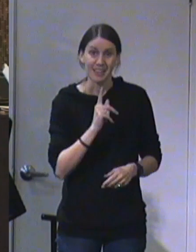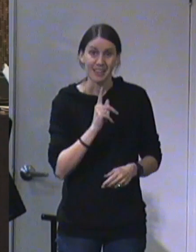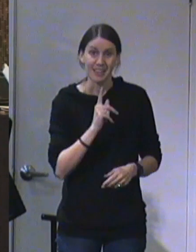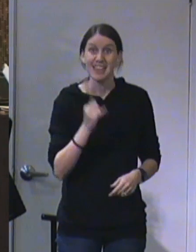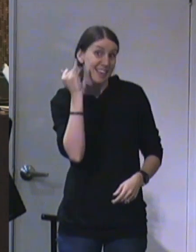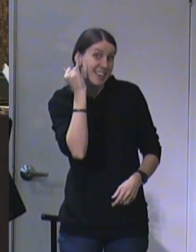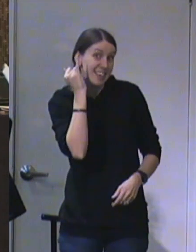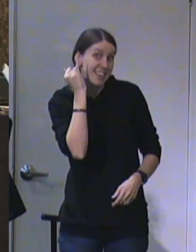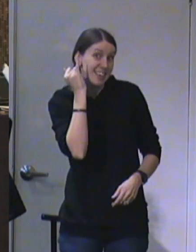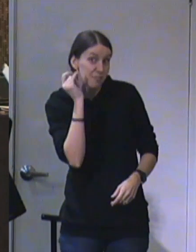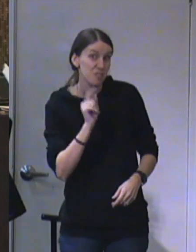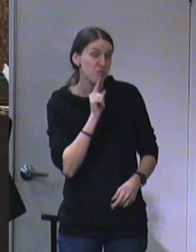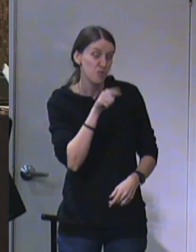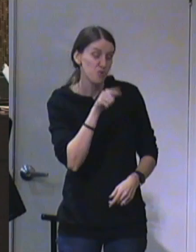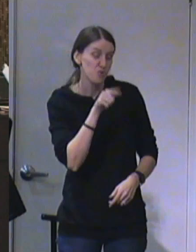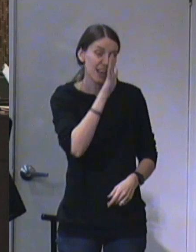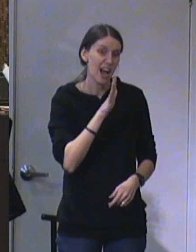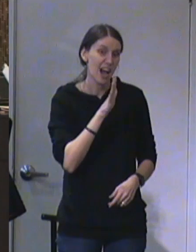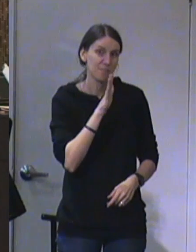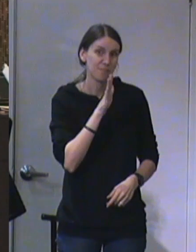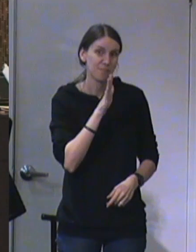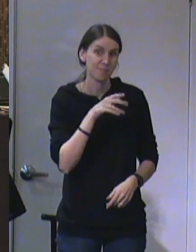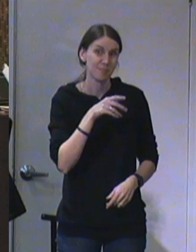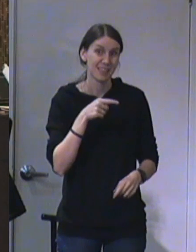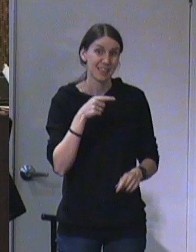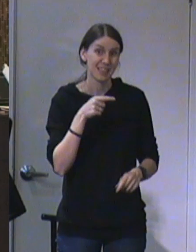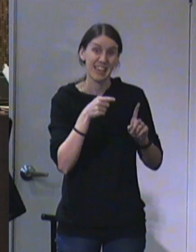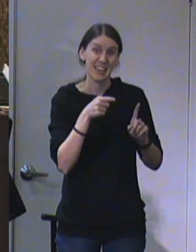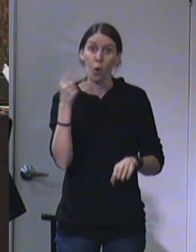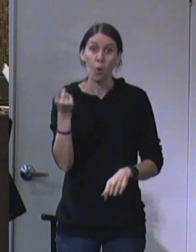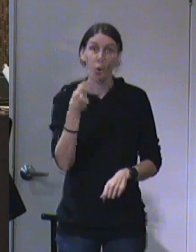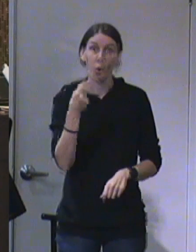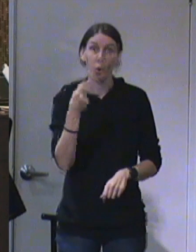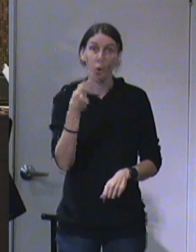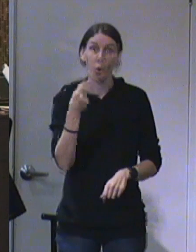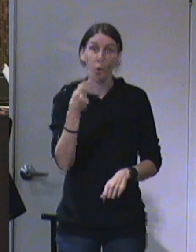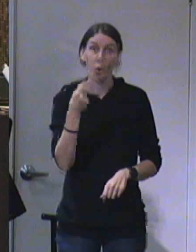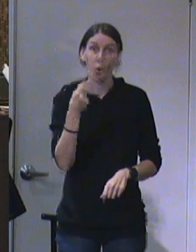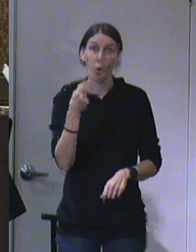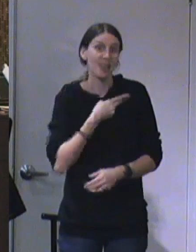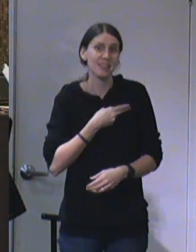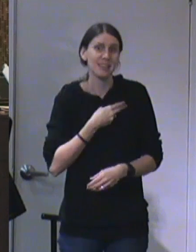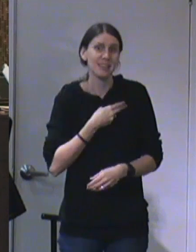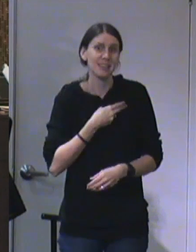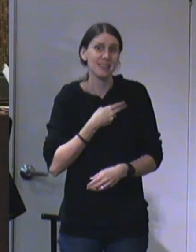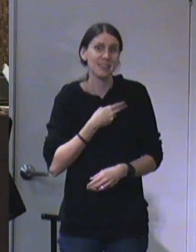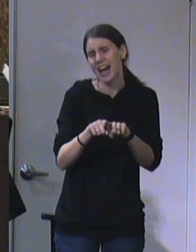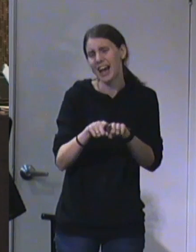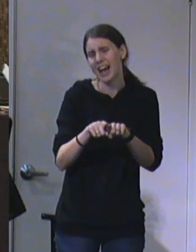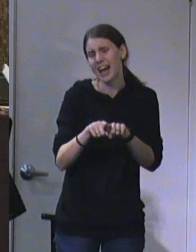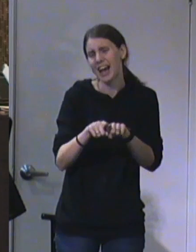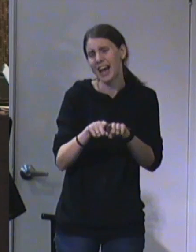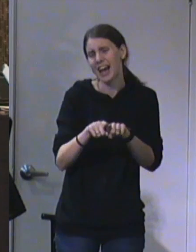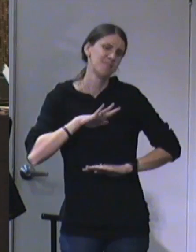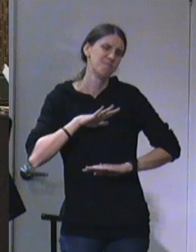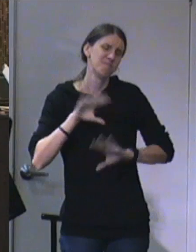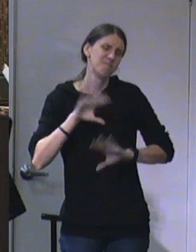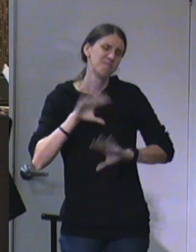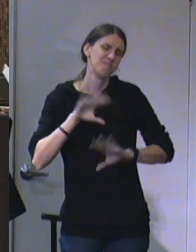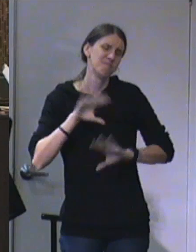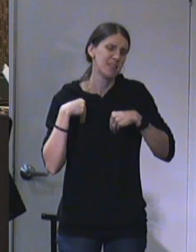that if there is a God, all he really wants us to do is get along. He wants tolerance, he wants